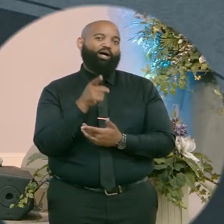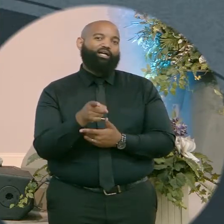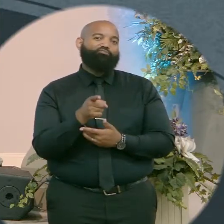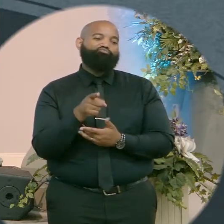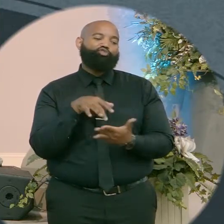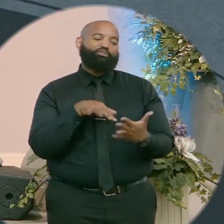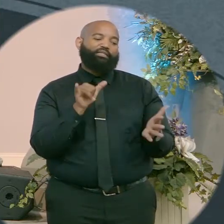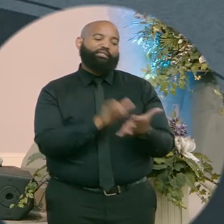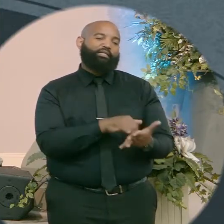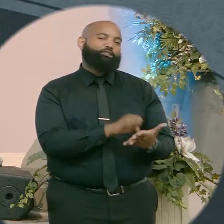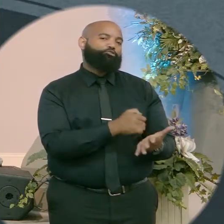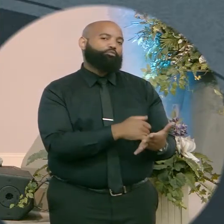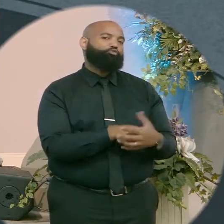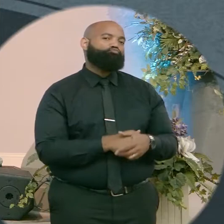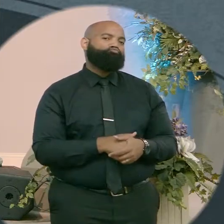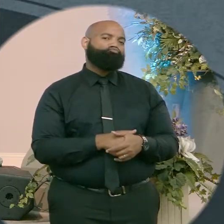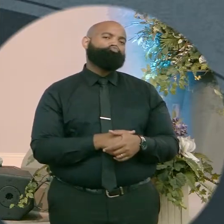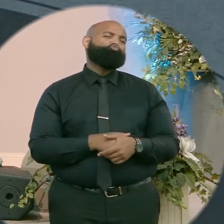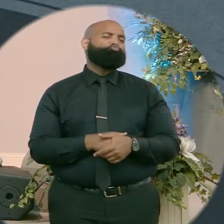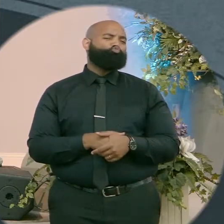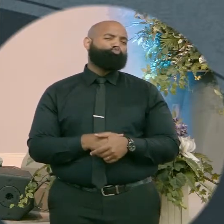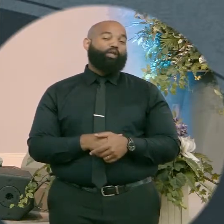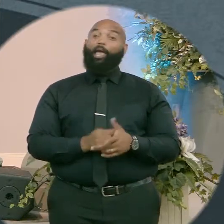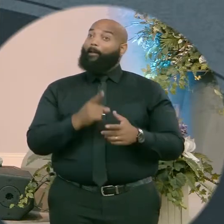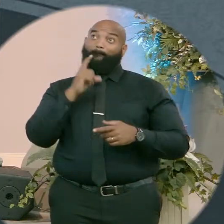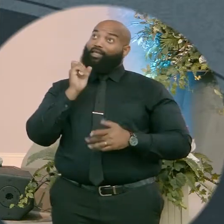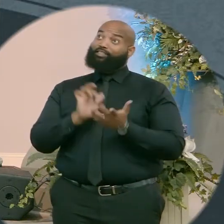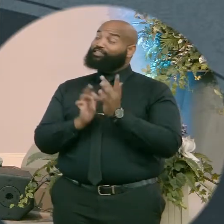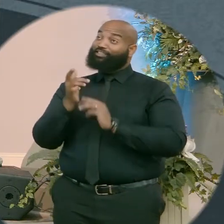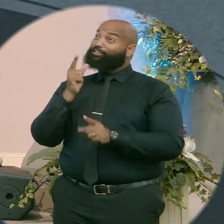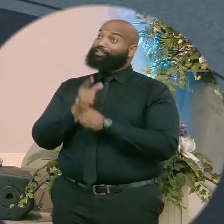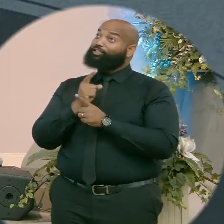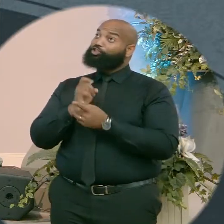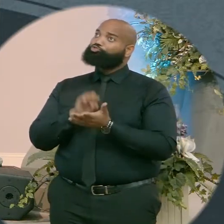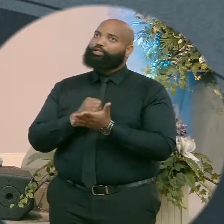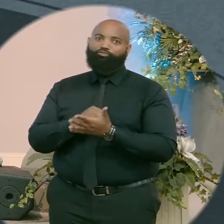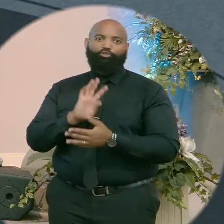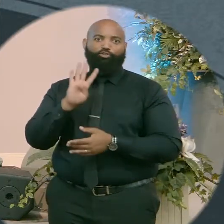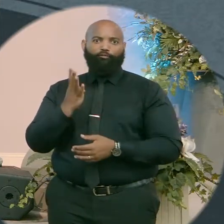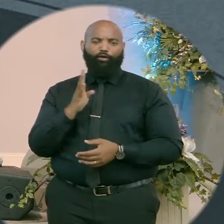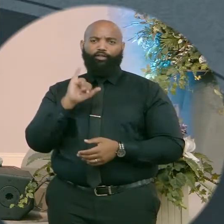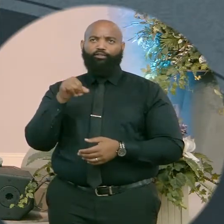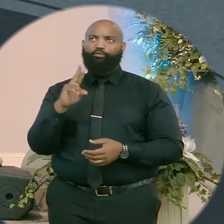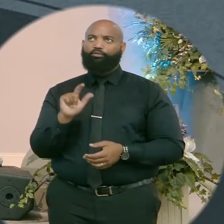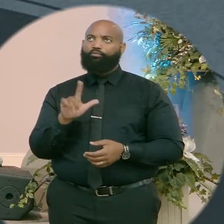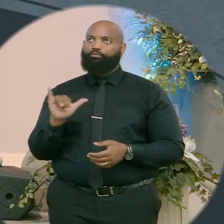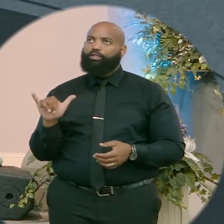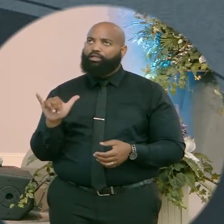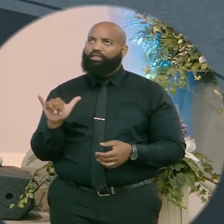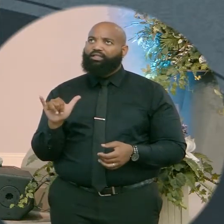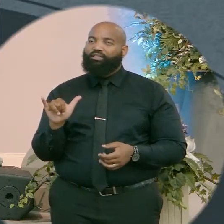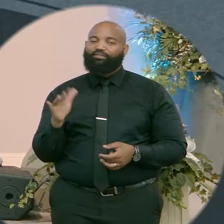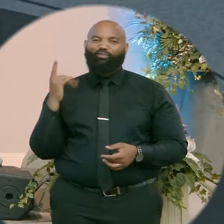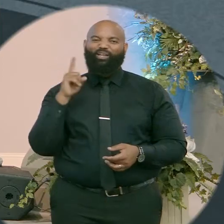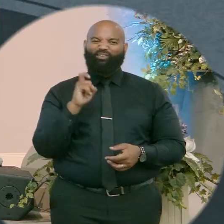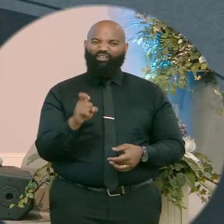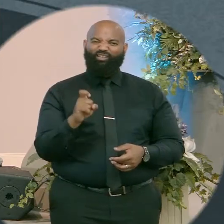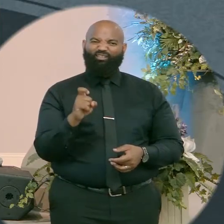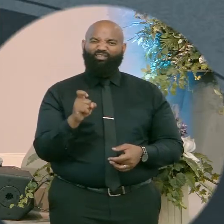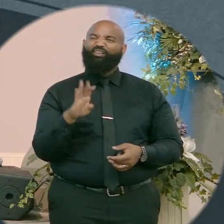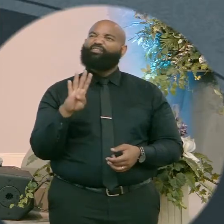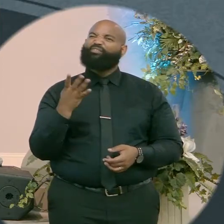you studying that? I'm like, I think it's proper fitting. You know, it's 4th of July. He said, why do you need the 4th of July message?